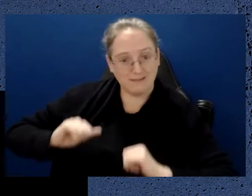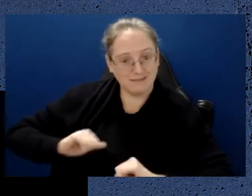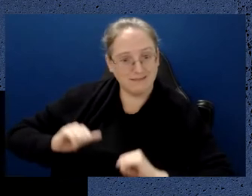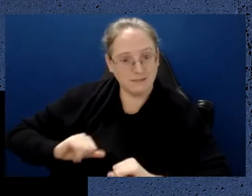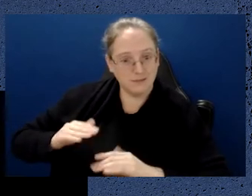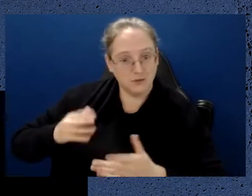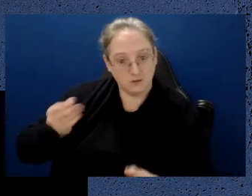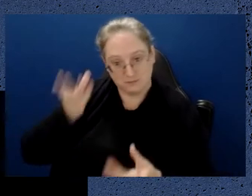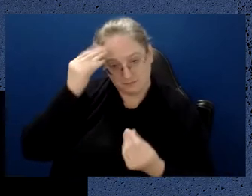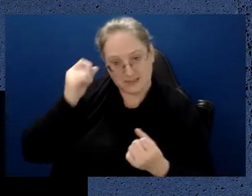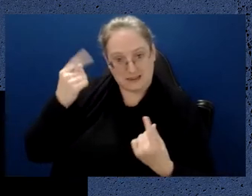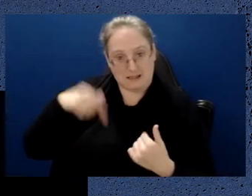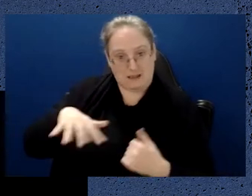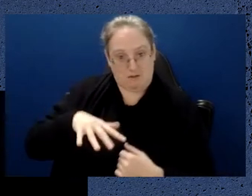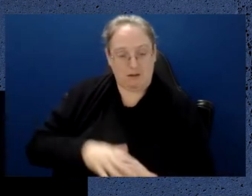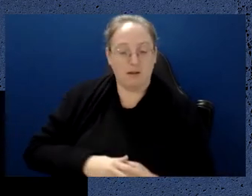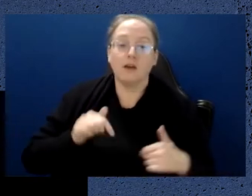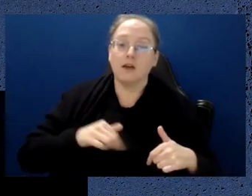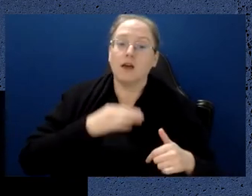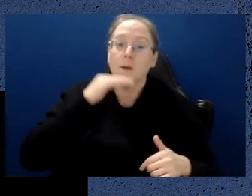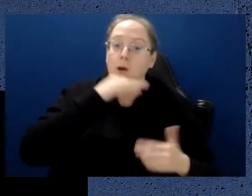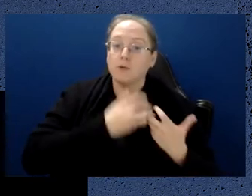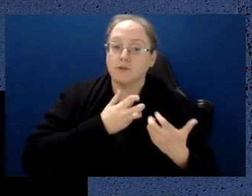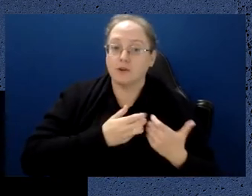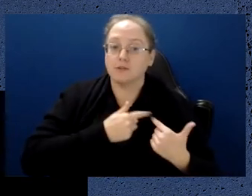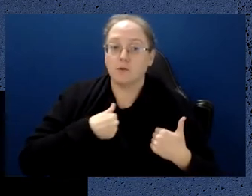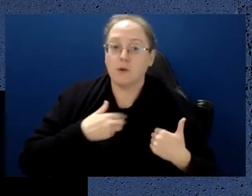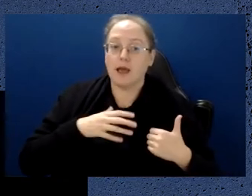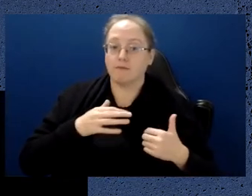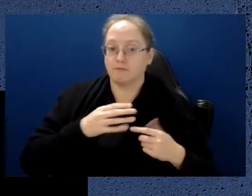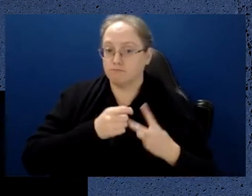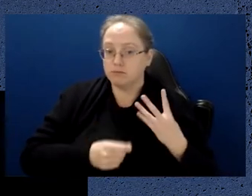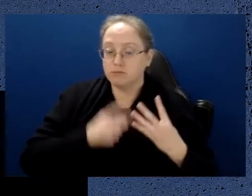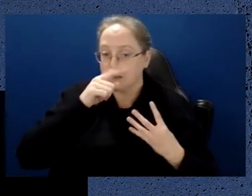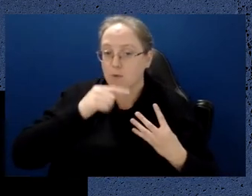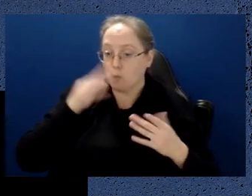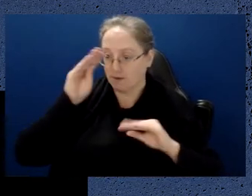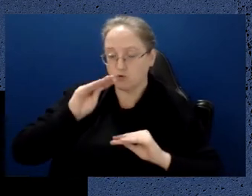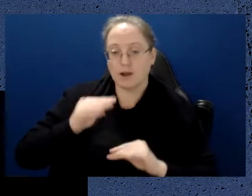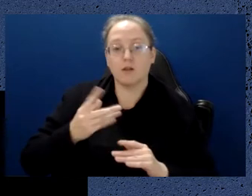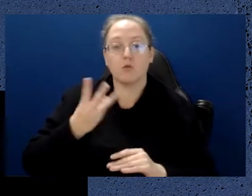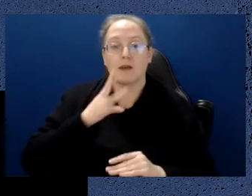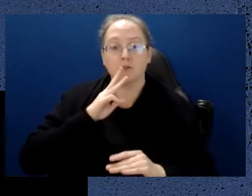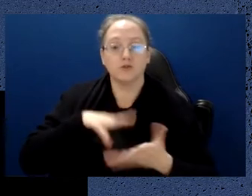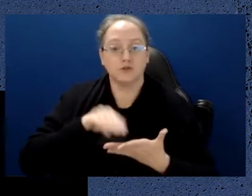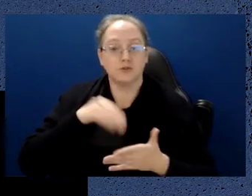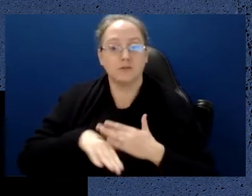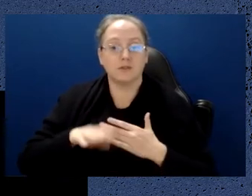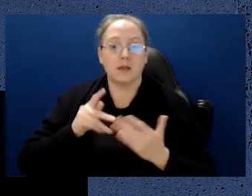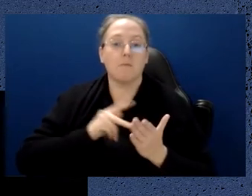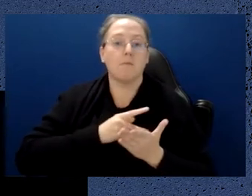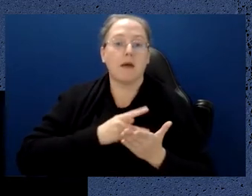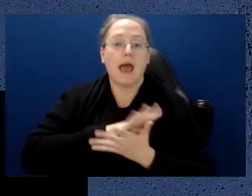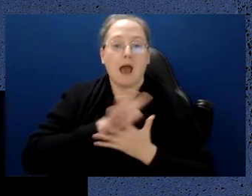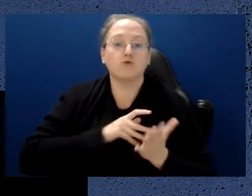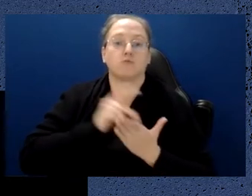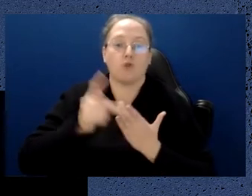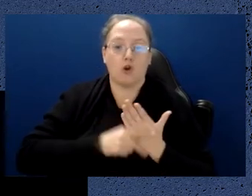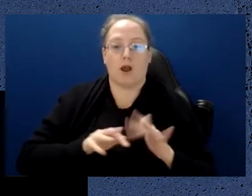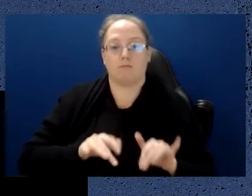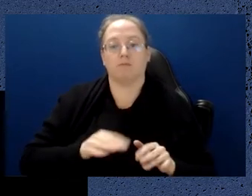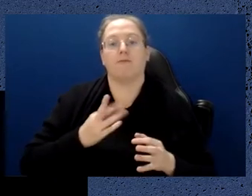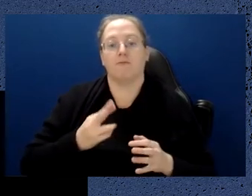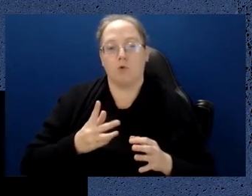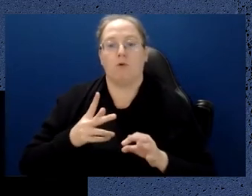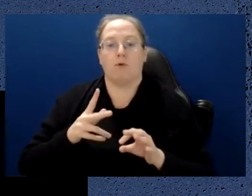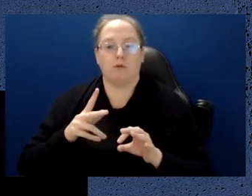several subjects and we've trained some 300 students in programming quantum computers over the last few years. And the